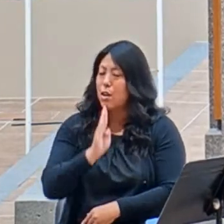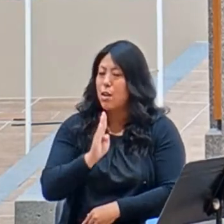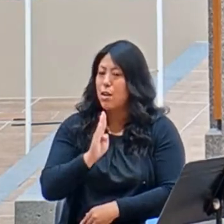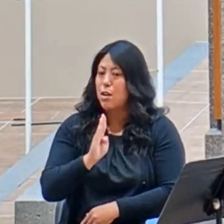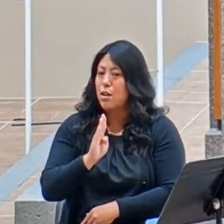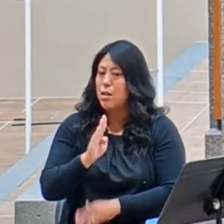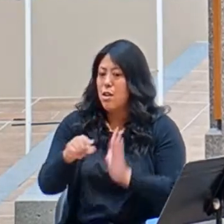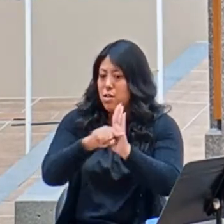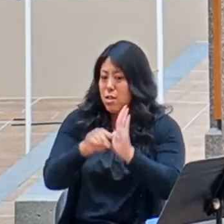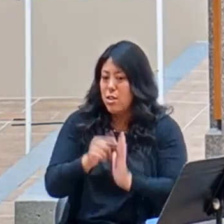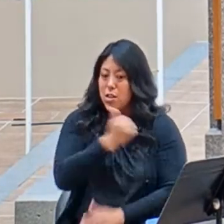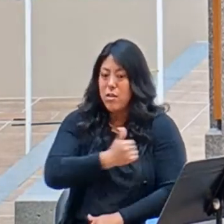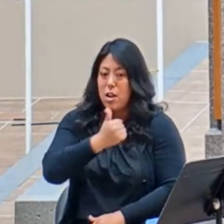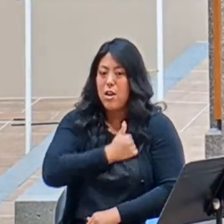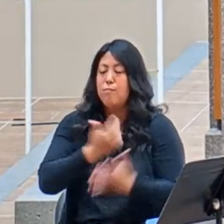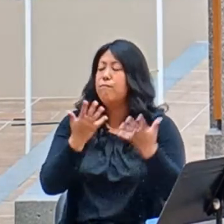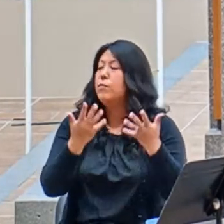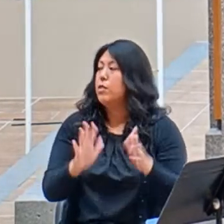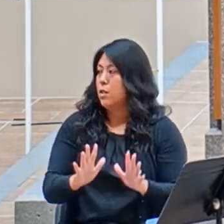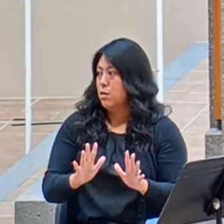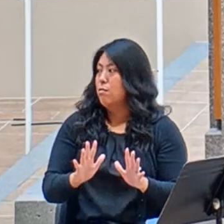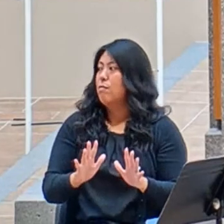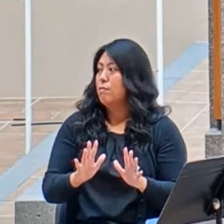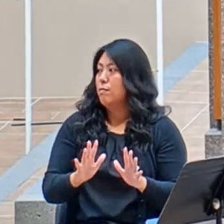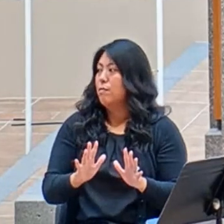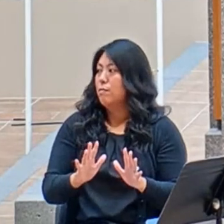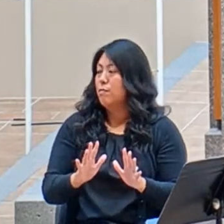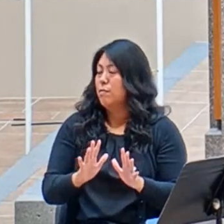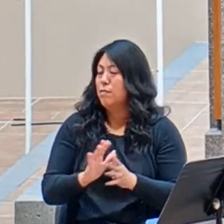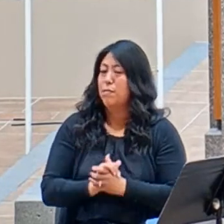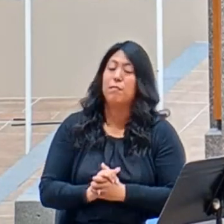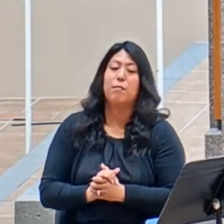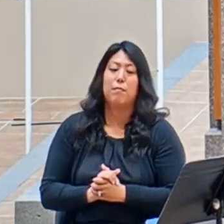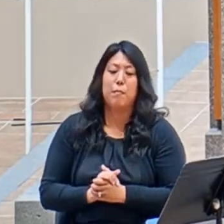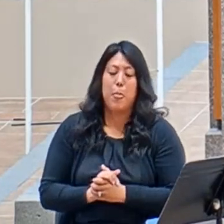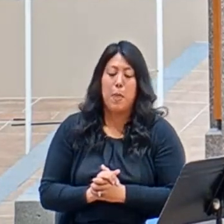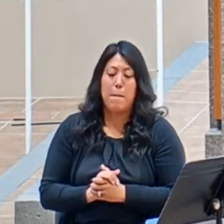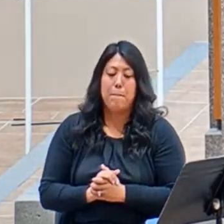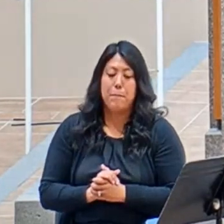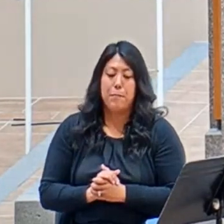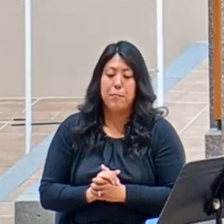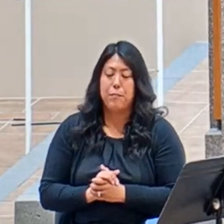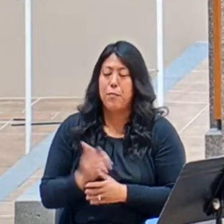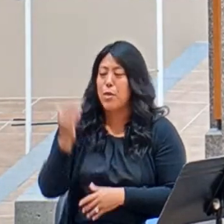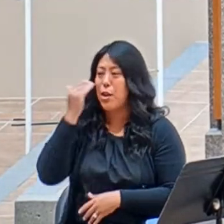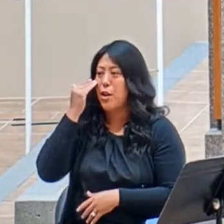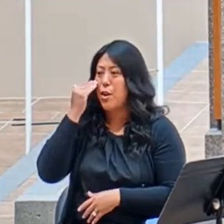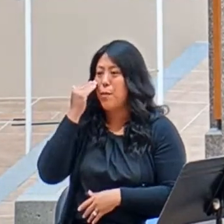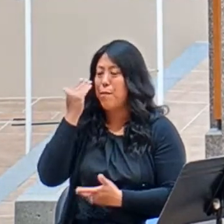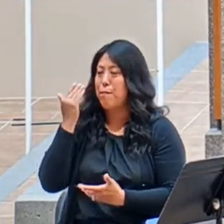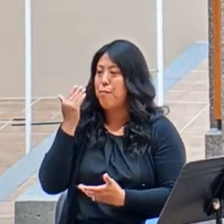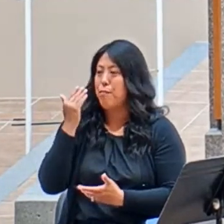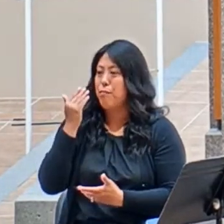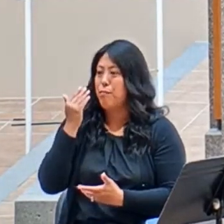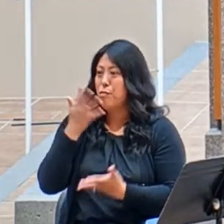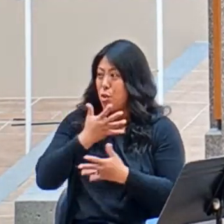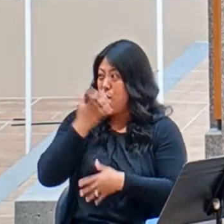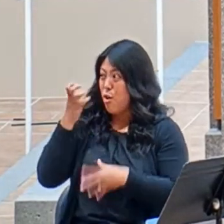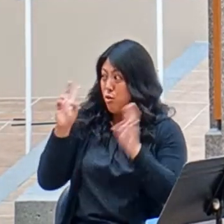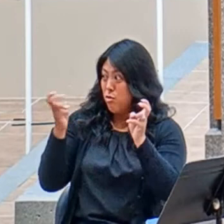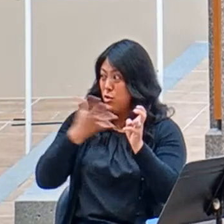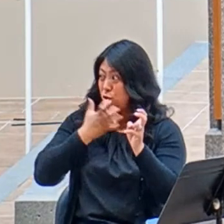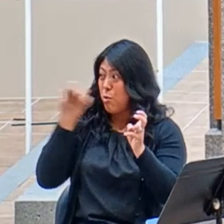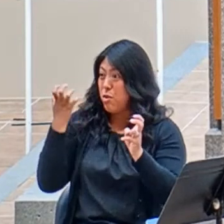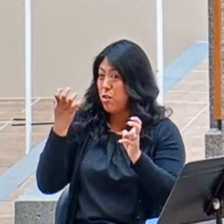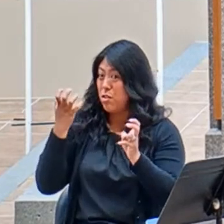prevalent that in that people, in Jesus' people at the time. You know, grumpiness seems to be all